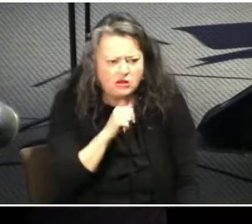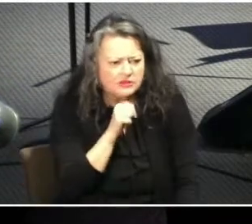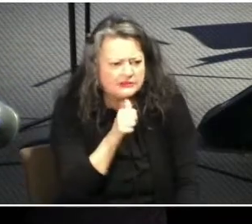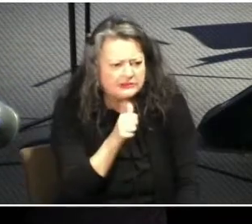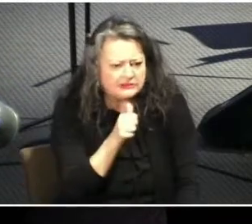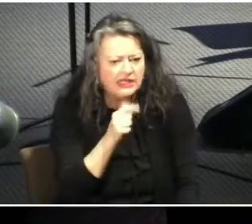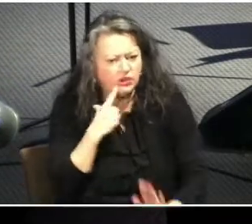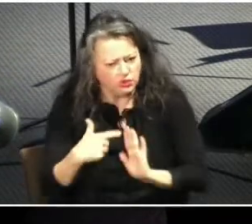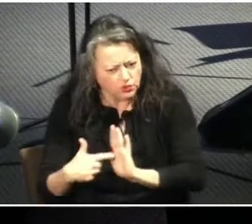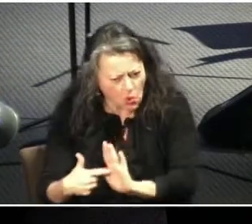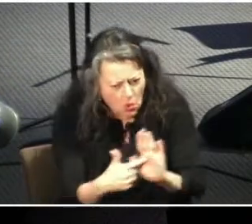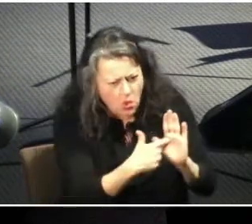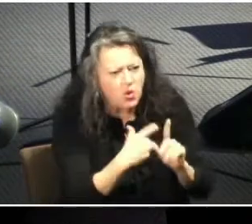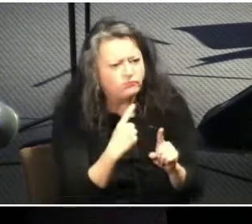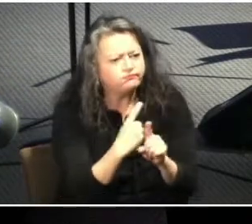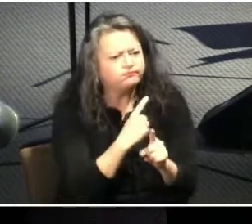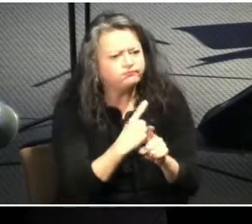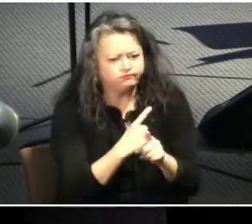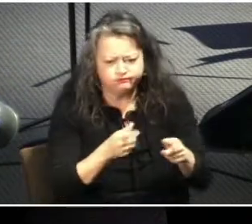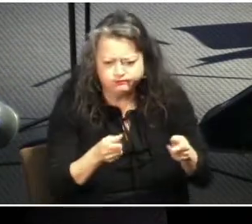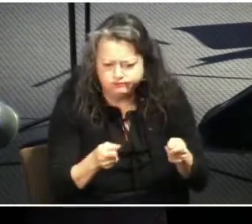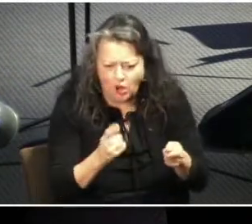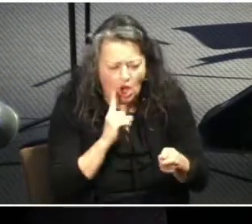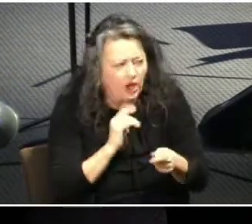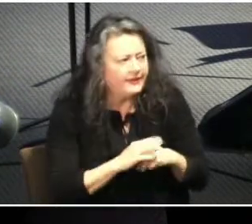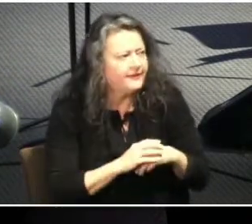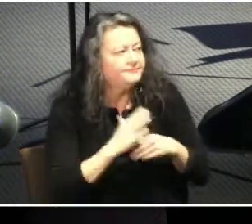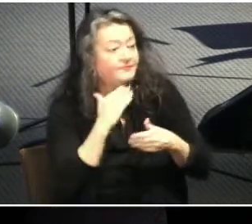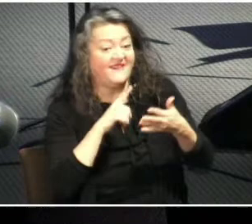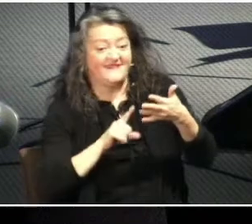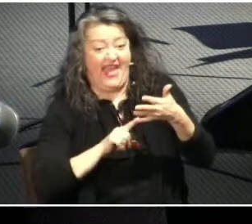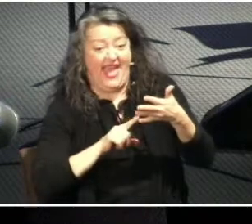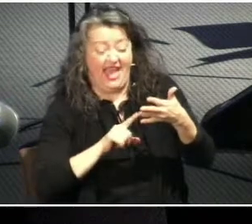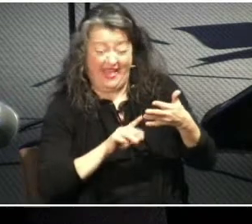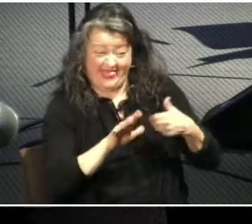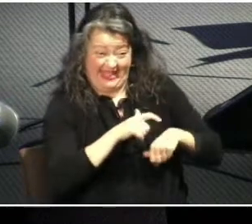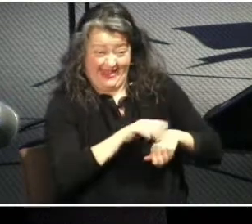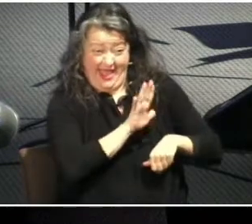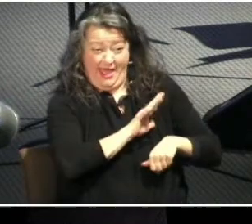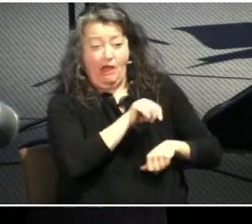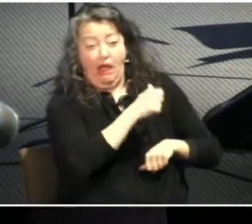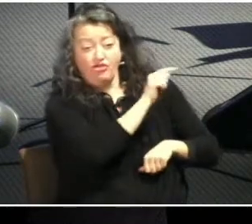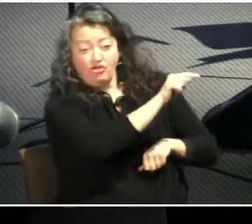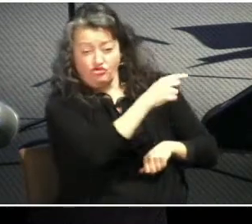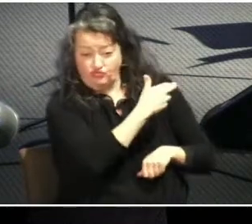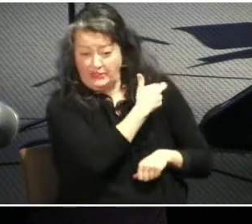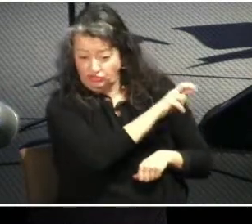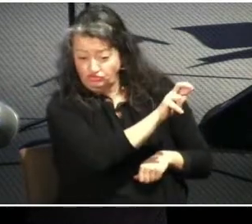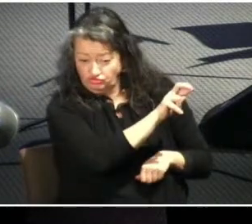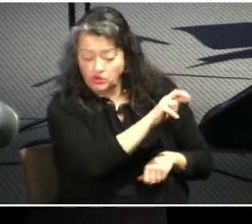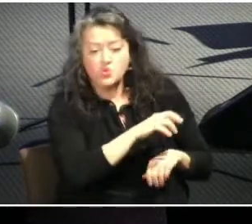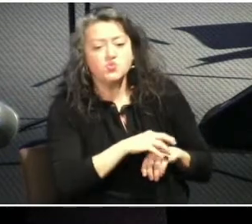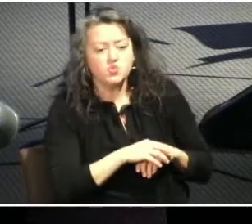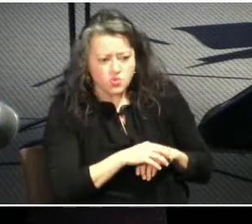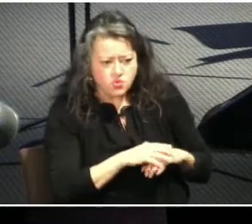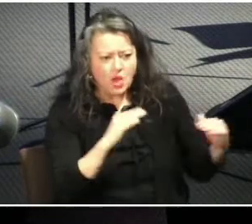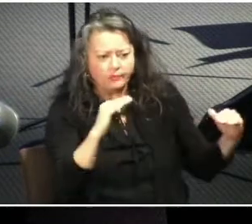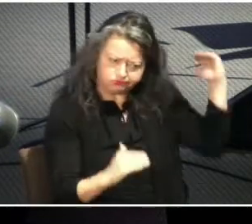first century pagan culture practiced widespread male authority and female submission